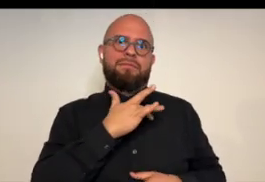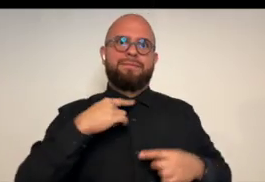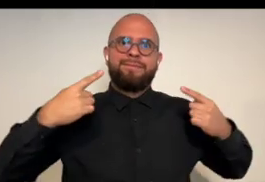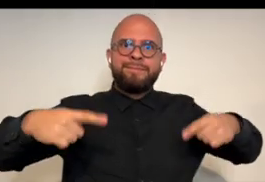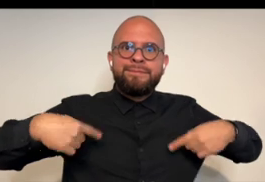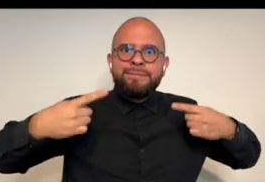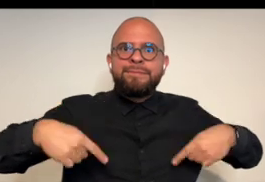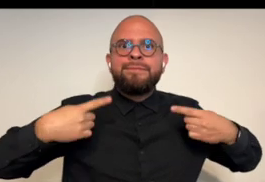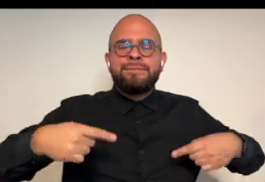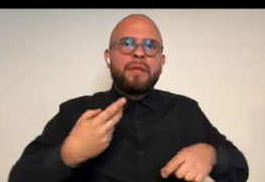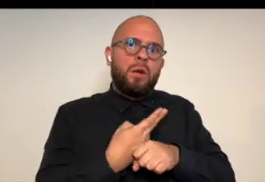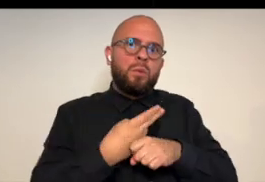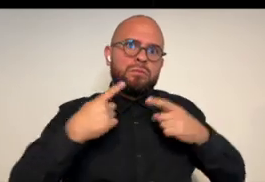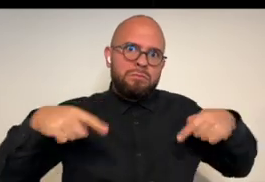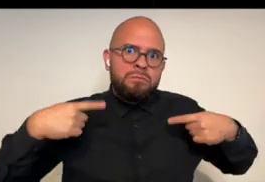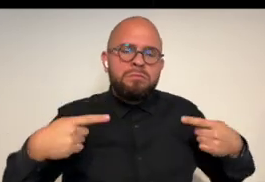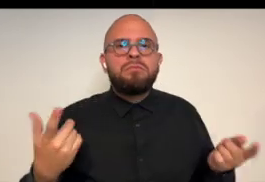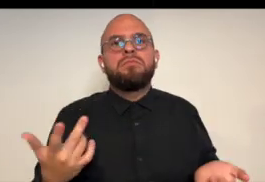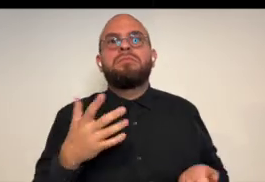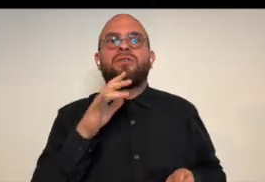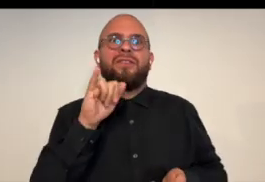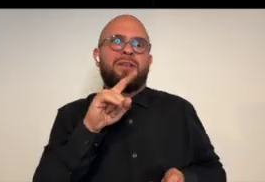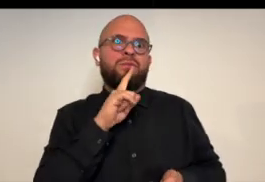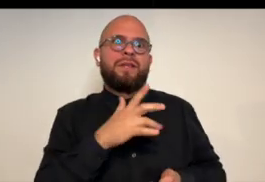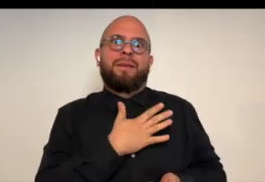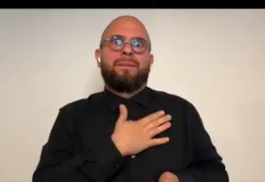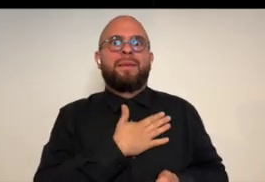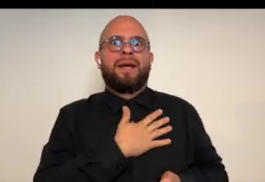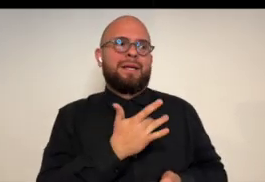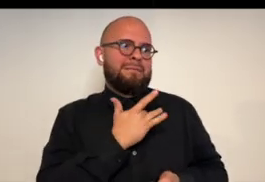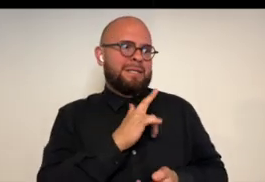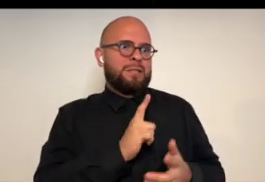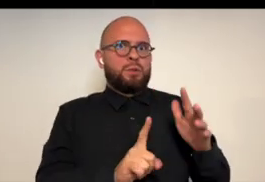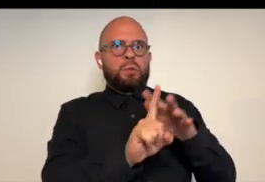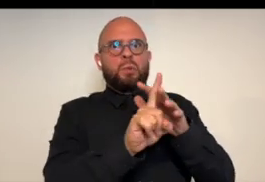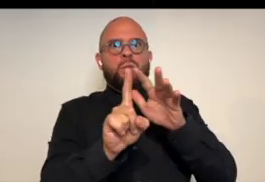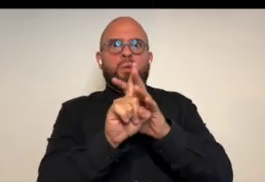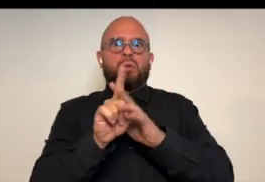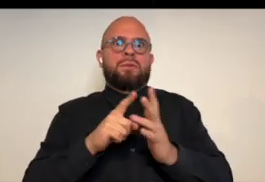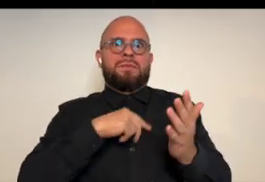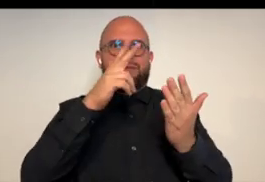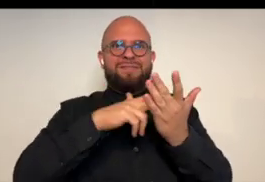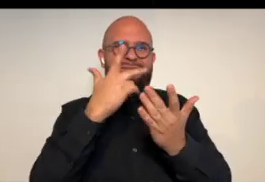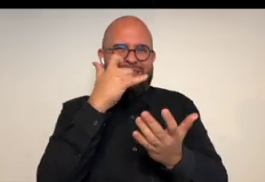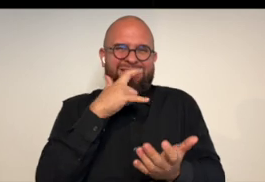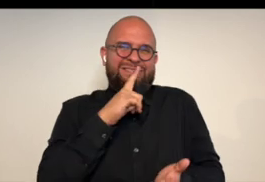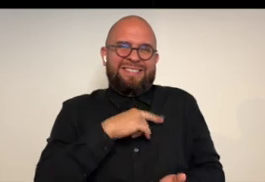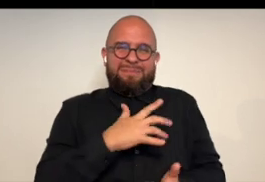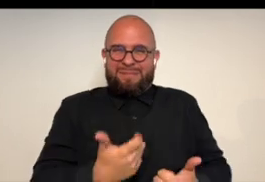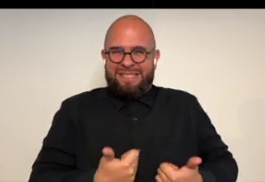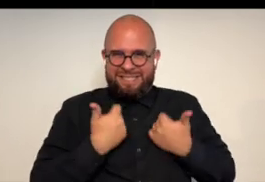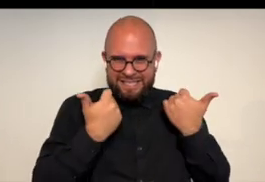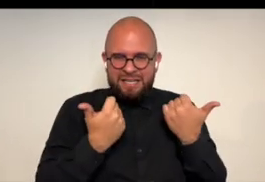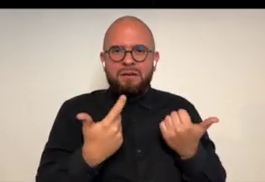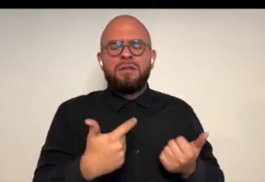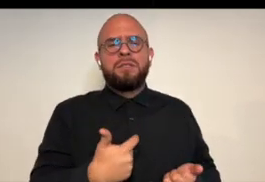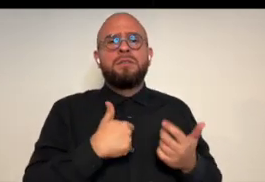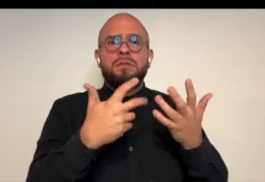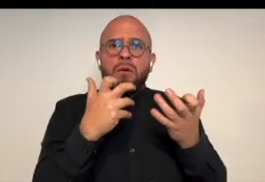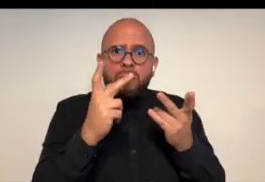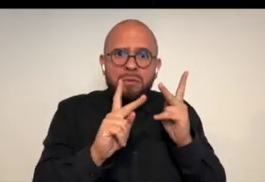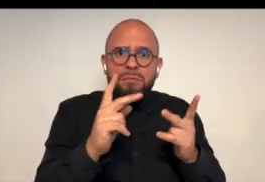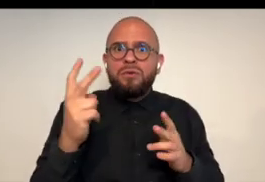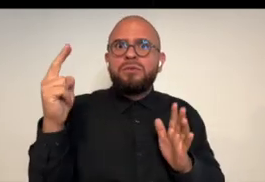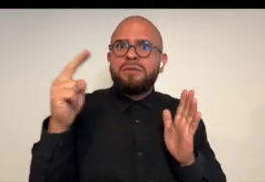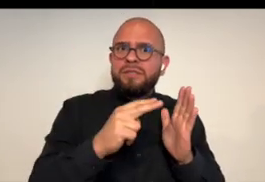spinal cord injury so i'm a wheelchair user and that i tend to be a bit more heavy-handed with that because it's what my reality is but i